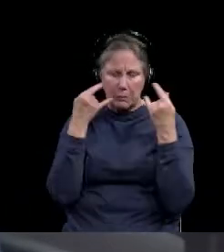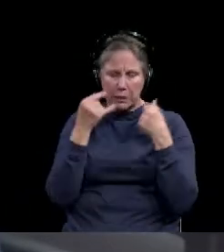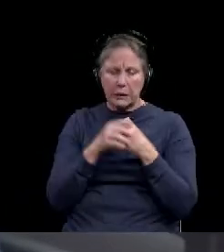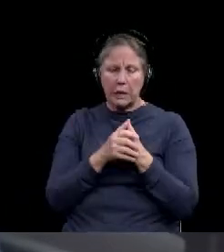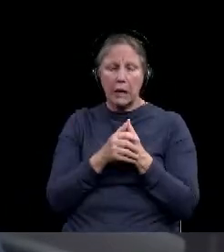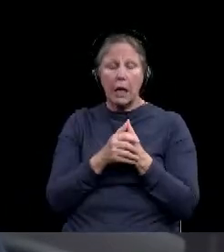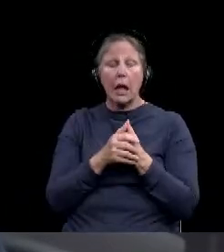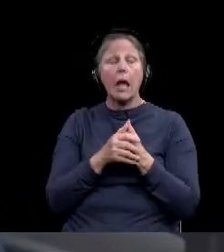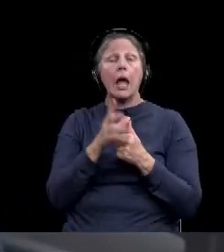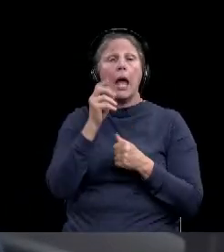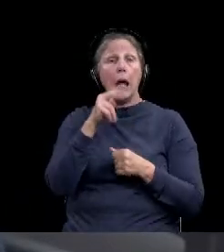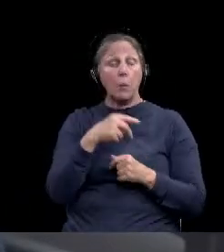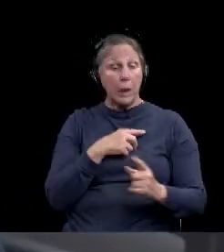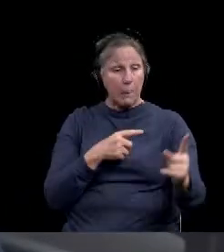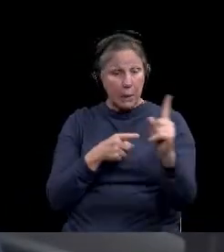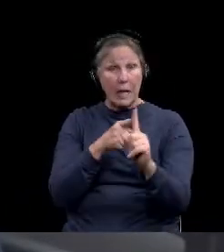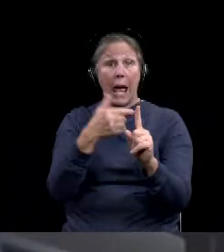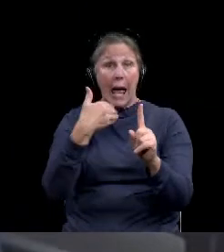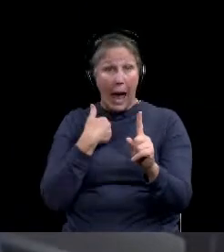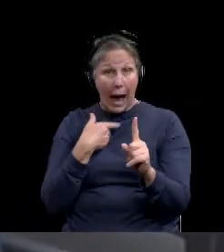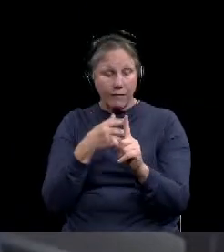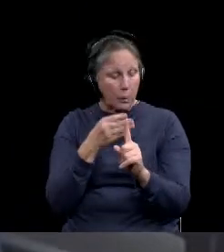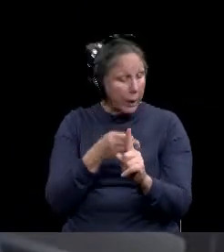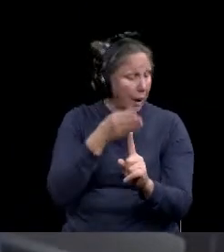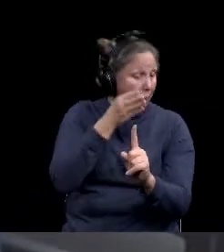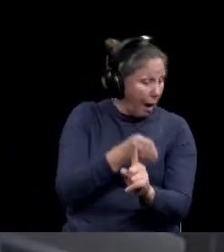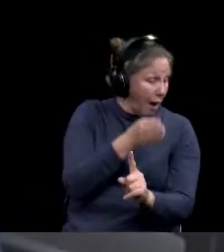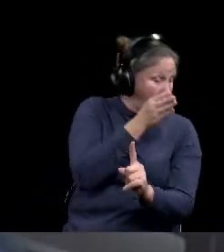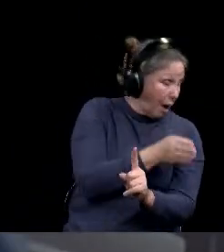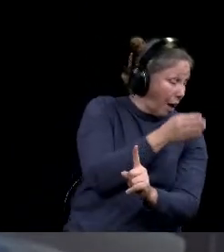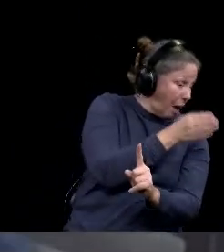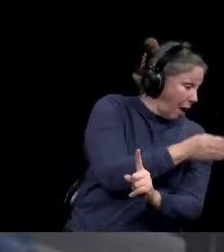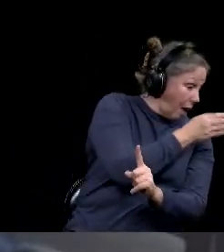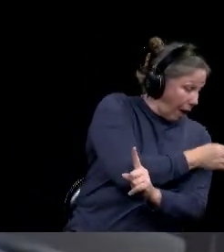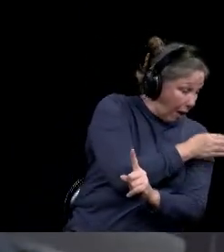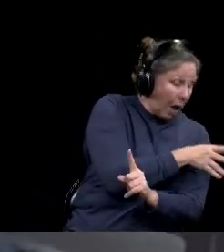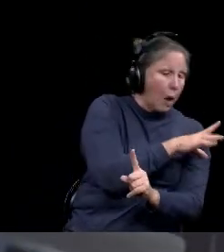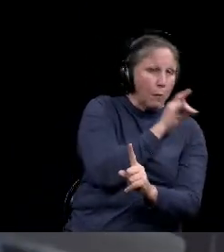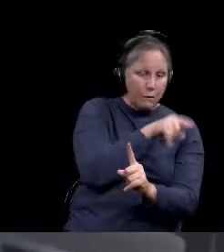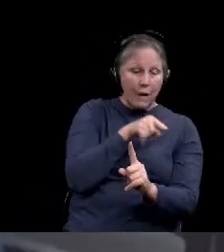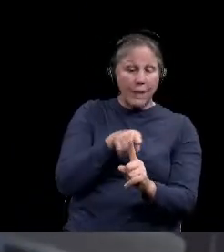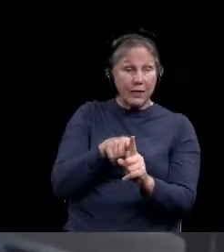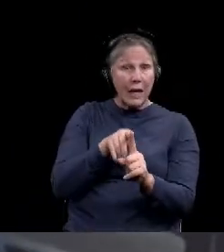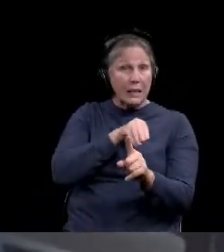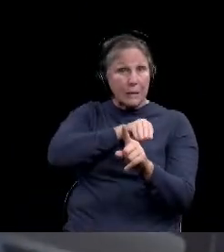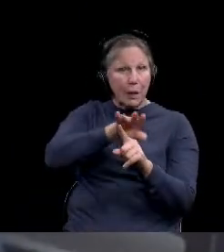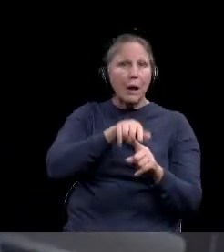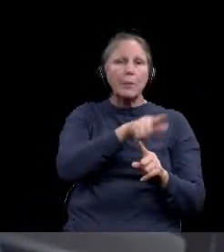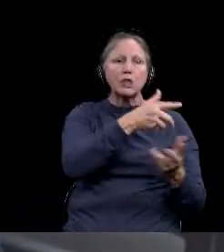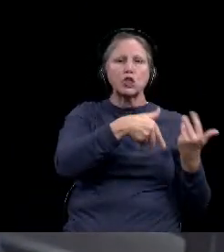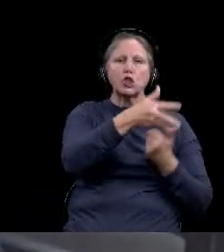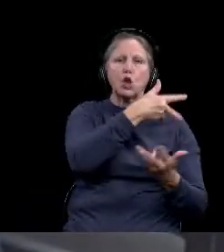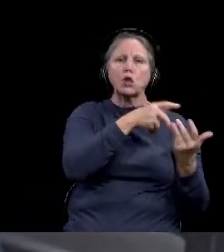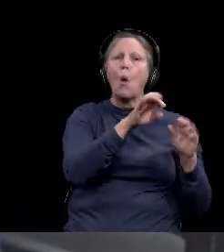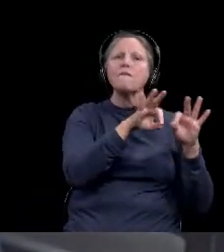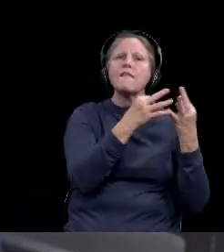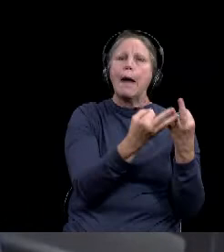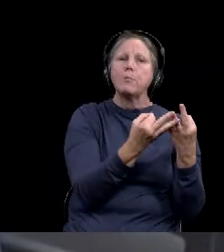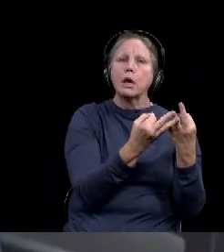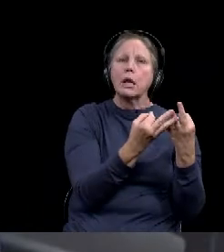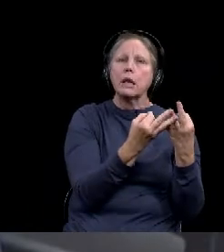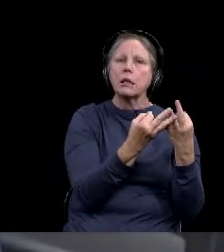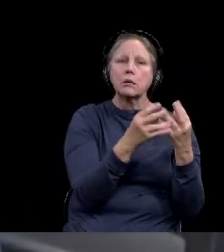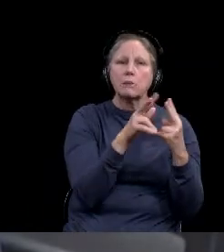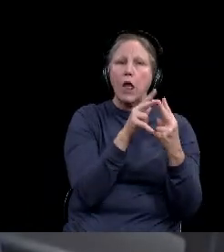tracing that a lot of the, uh, source of the spread is within social or even family set, social family